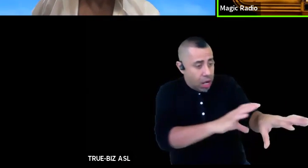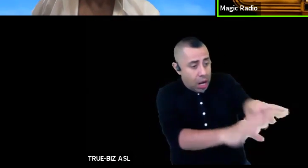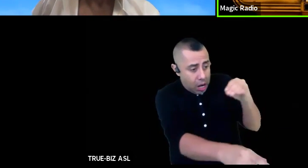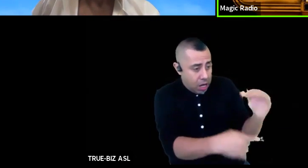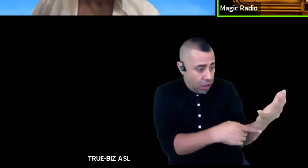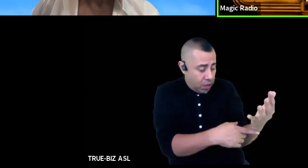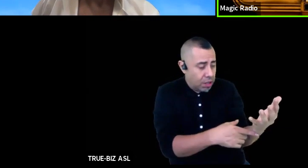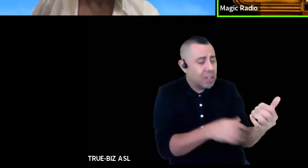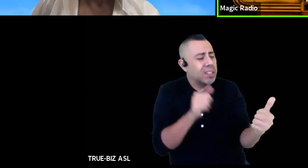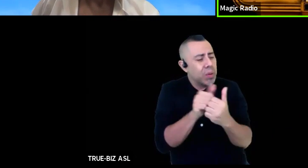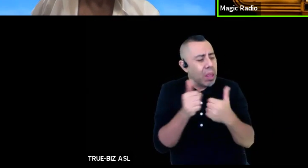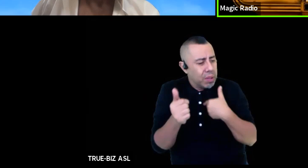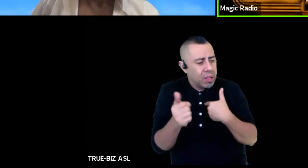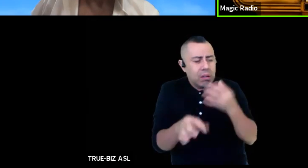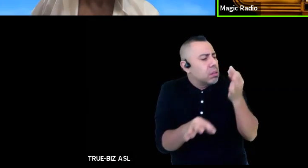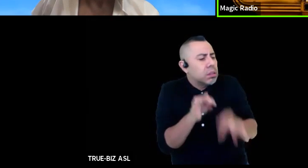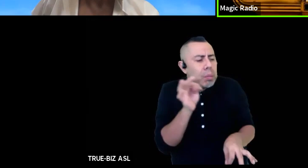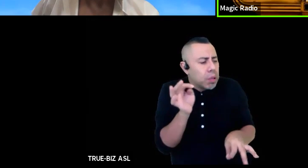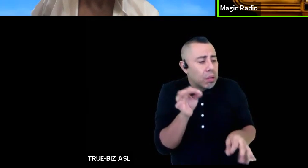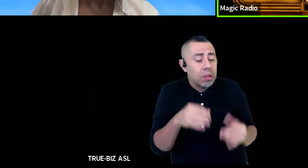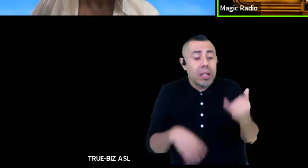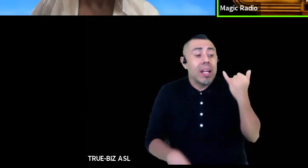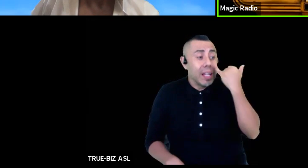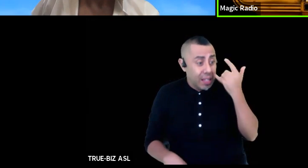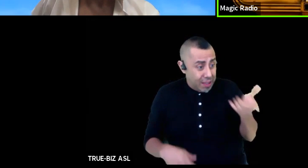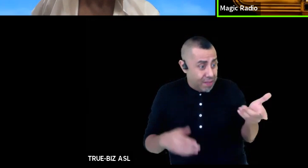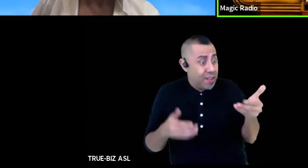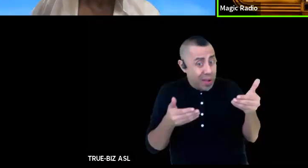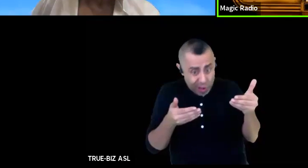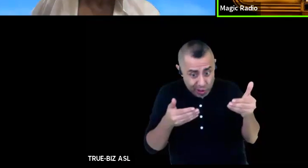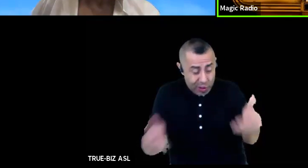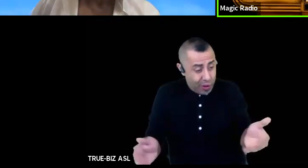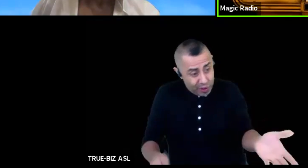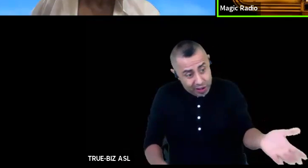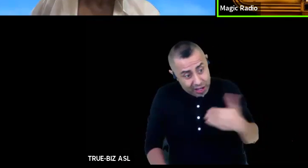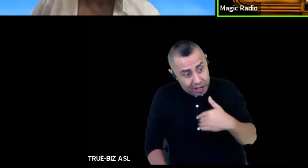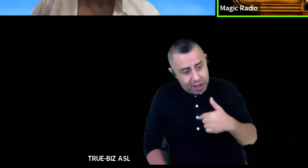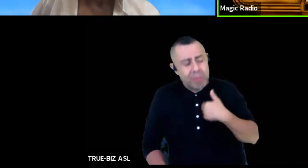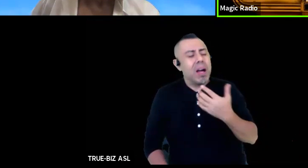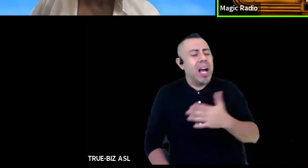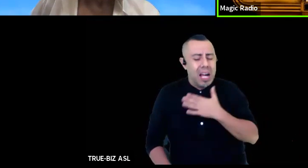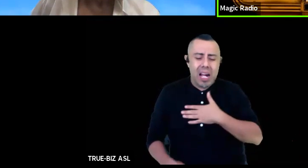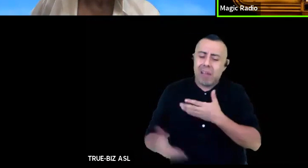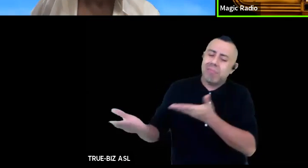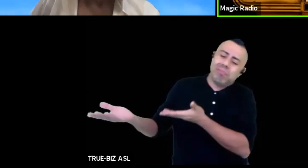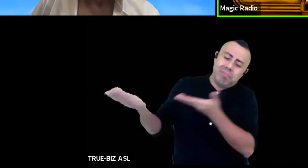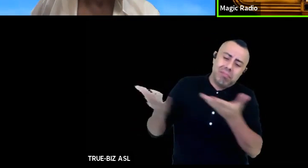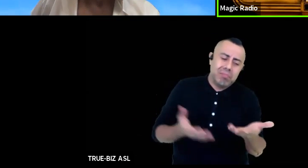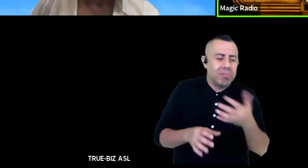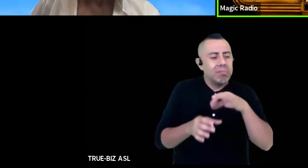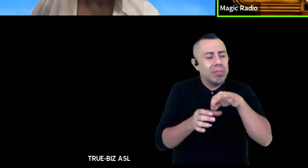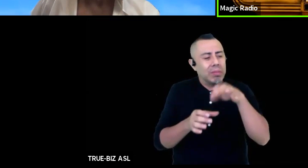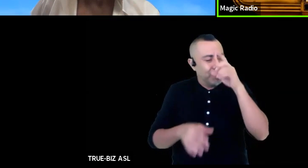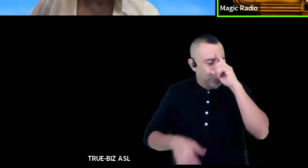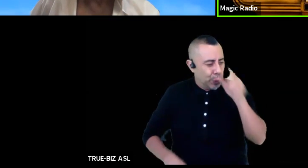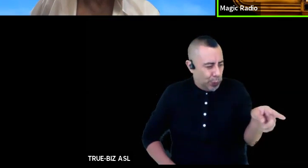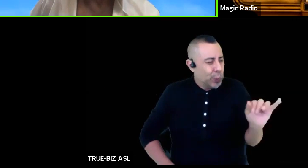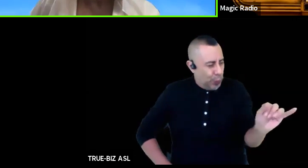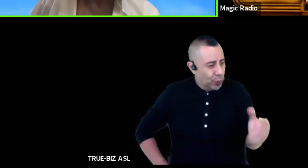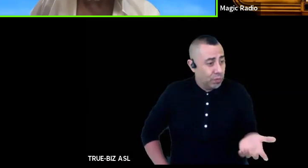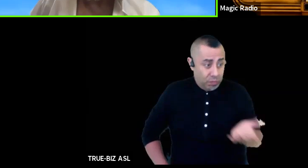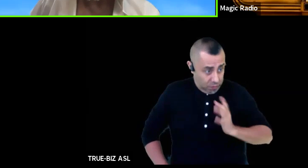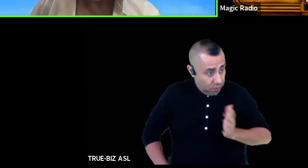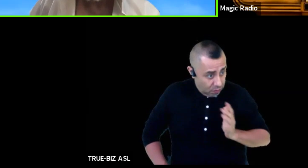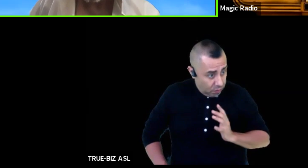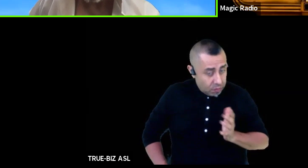it's that simple and if you do I'll be glad to go and fetch a cup for you as well okay? you're